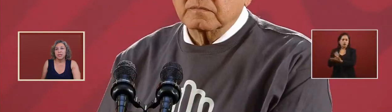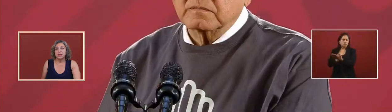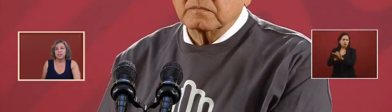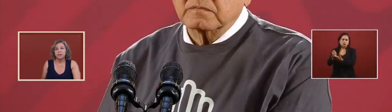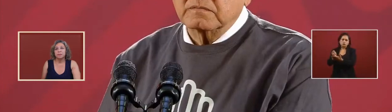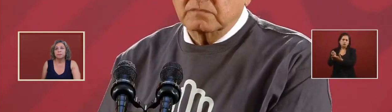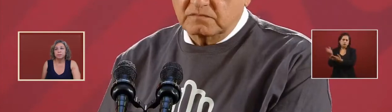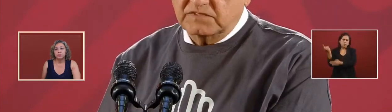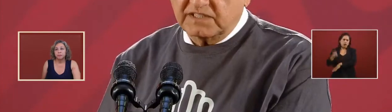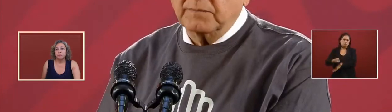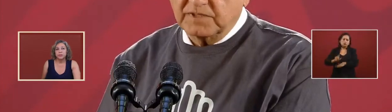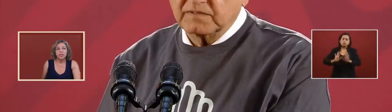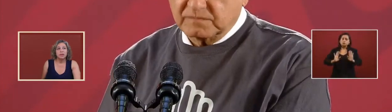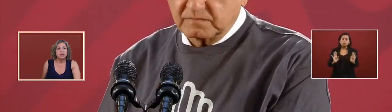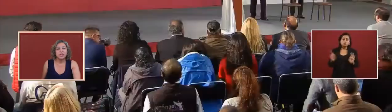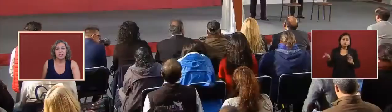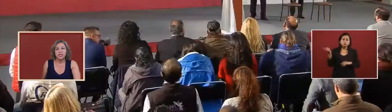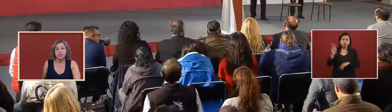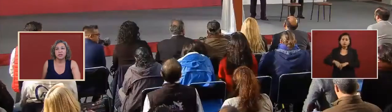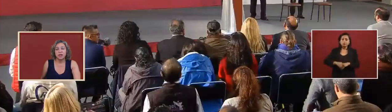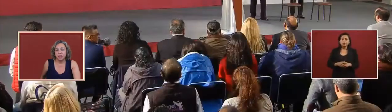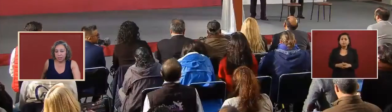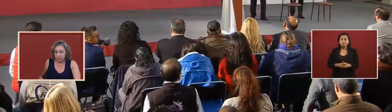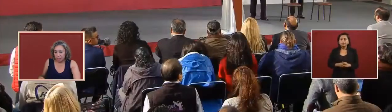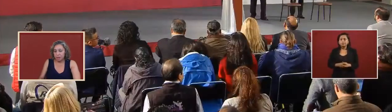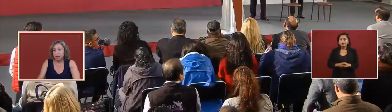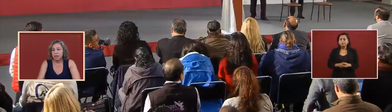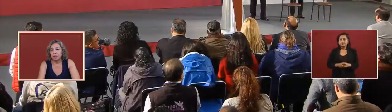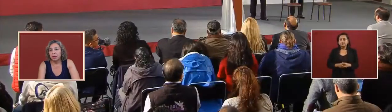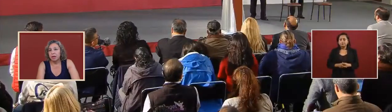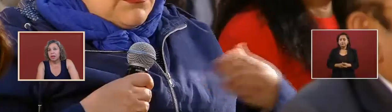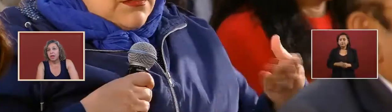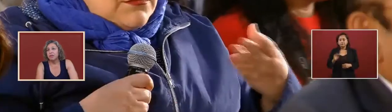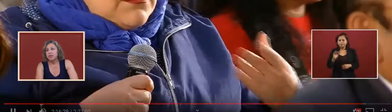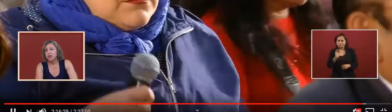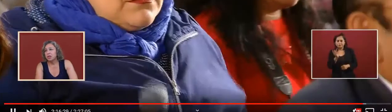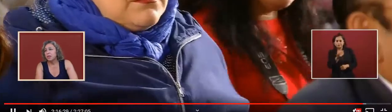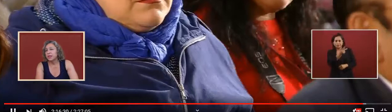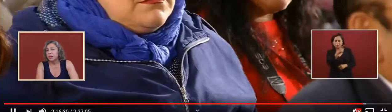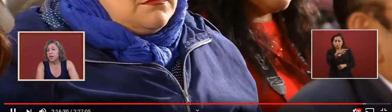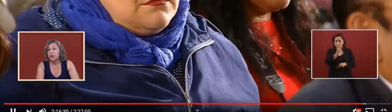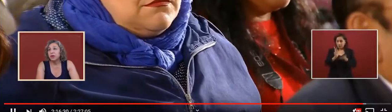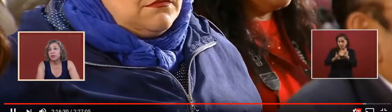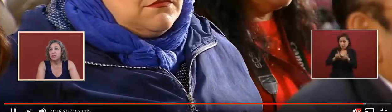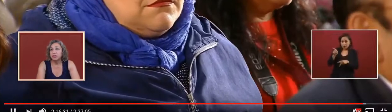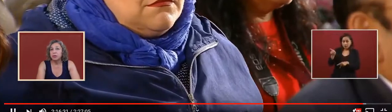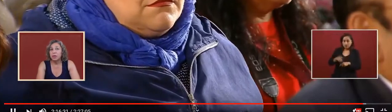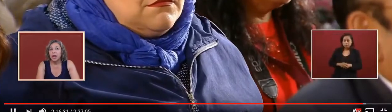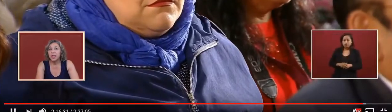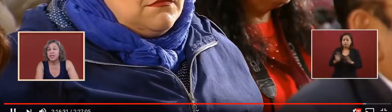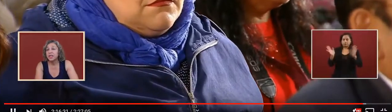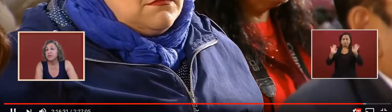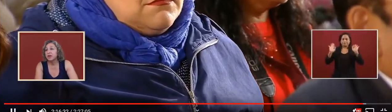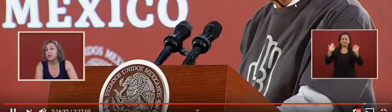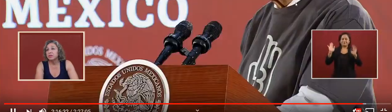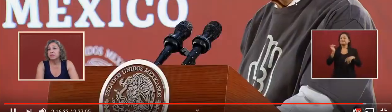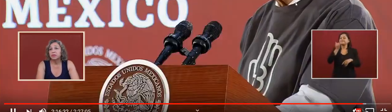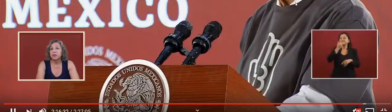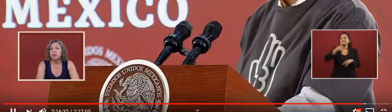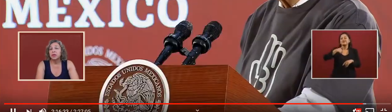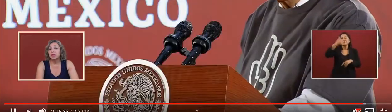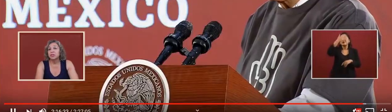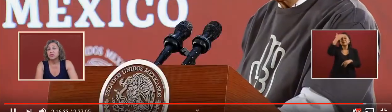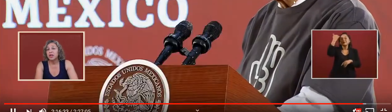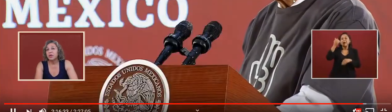emit their dictation have you talked about that matter no I didn't even know